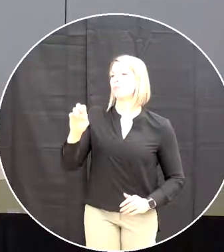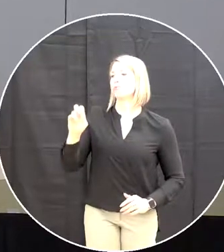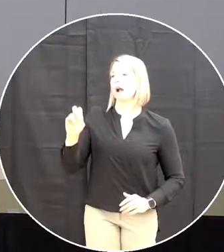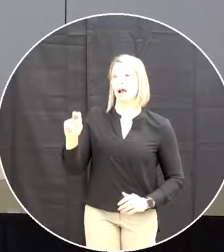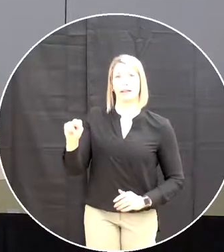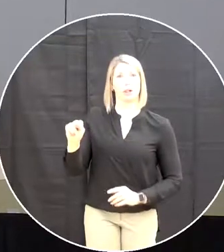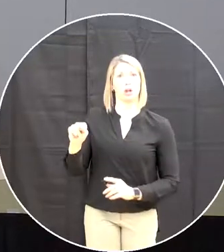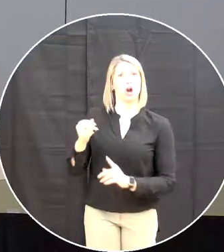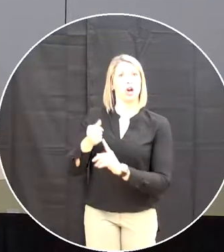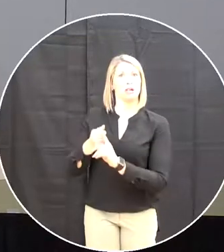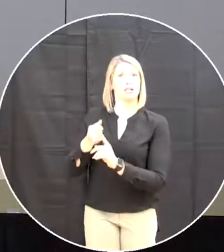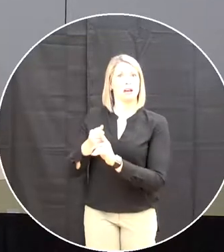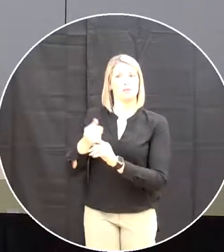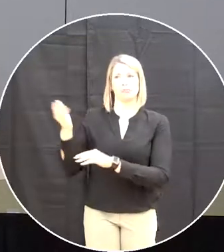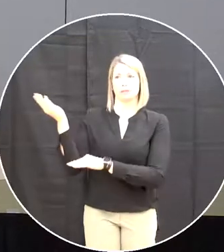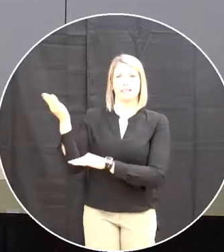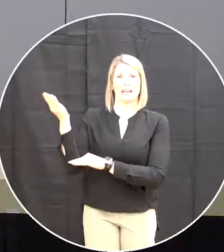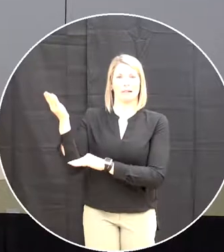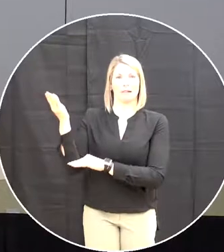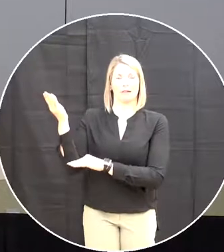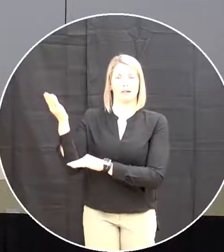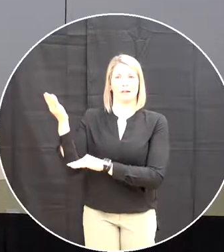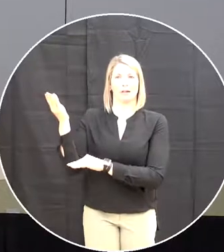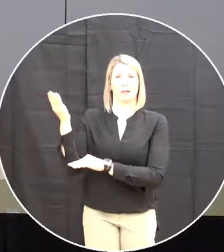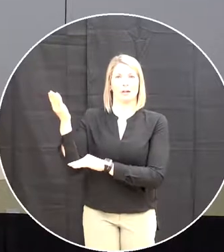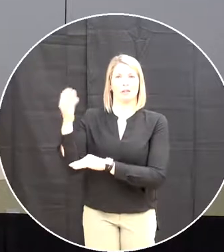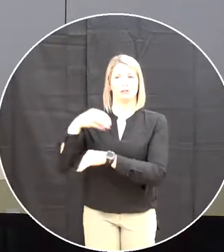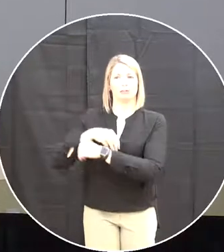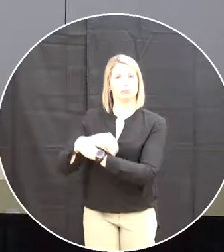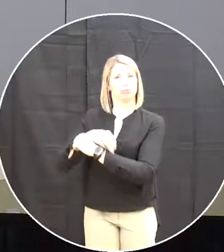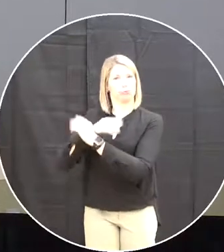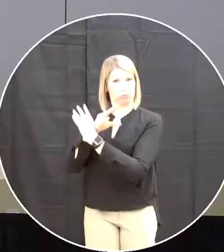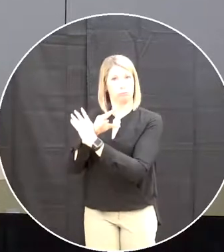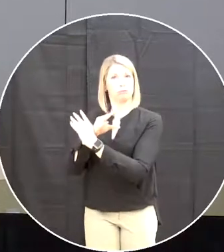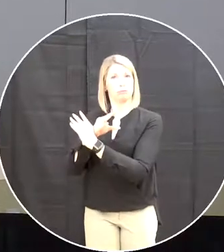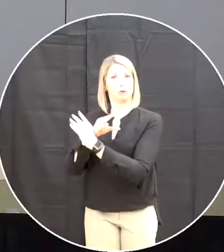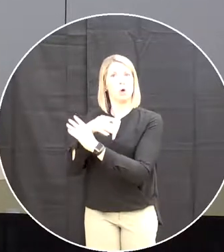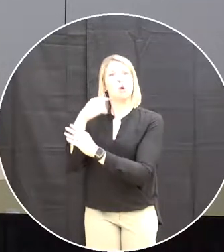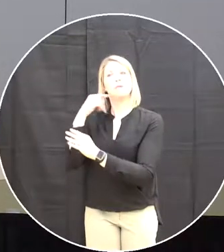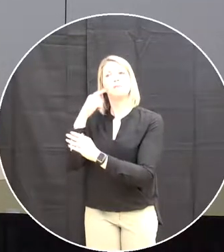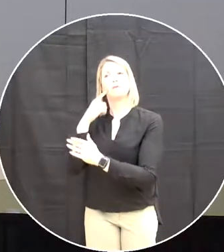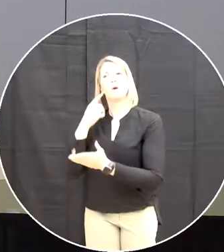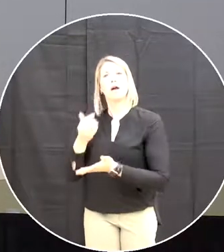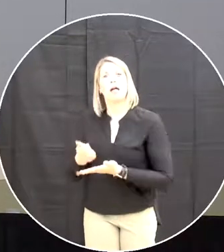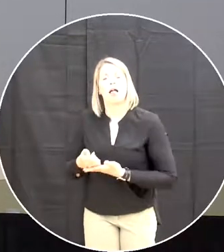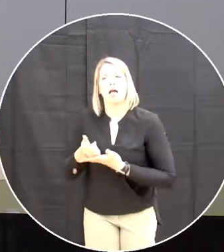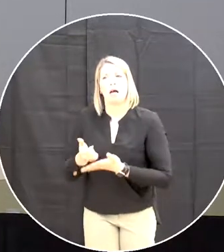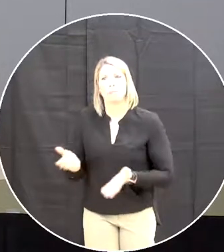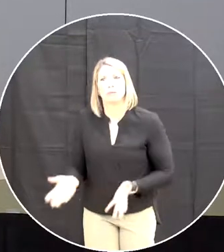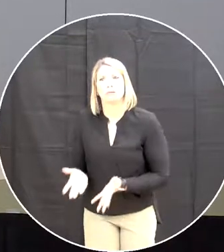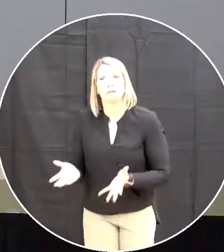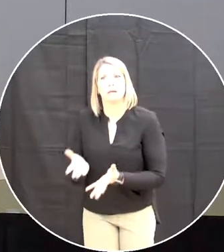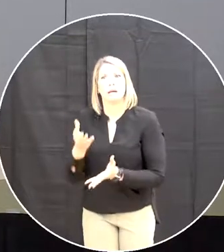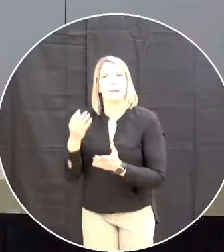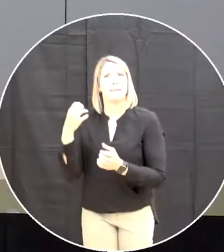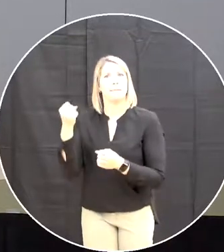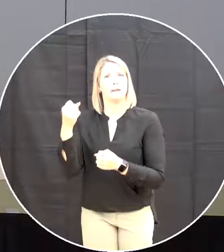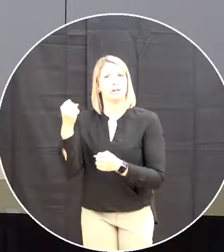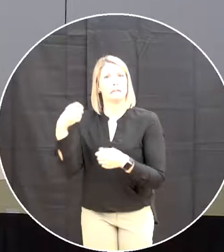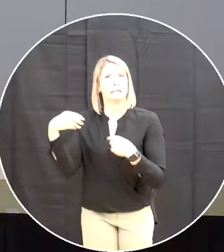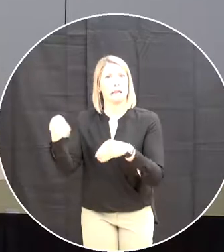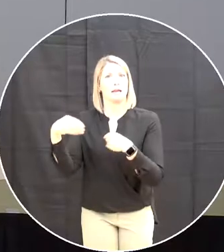virtually to try to enhance milk sales and so on she had a total of